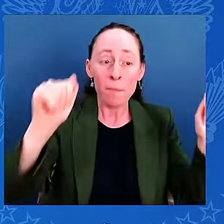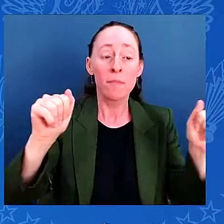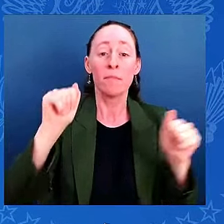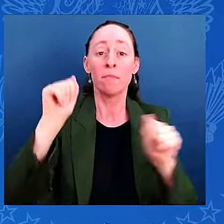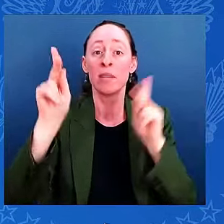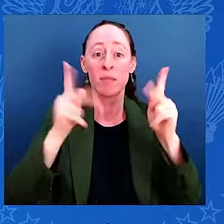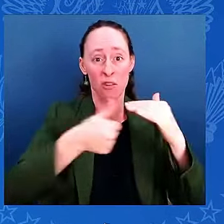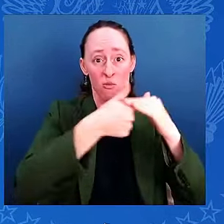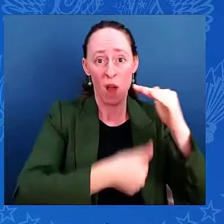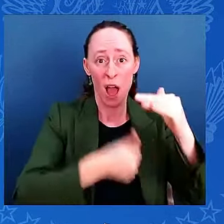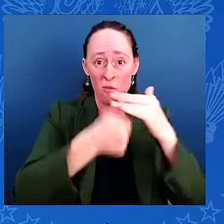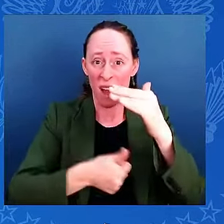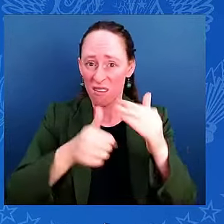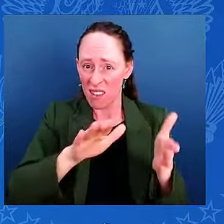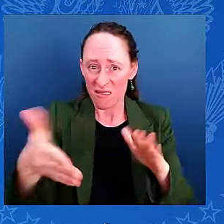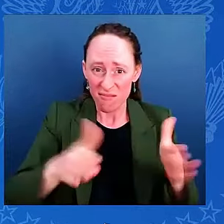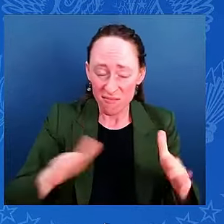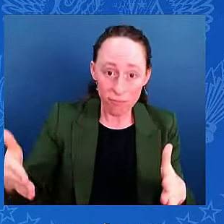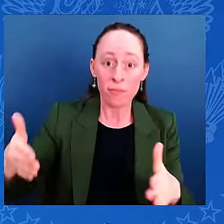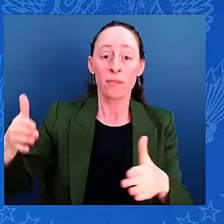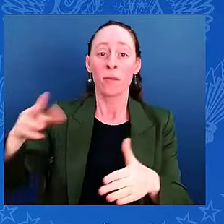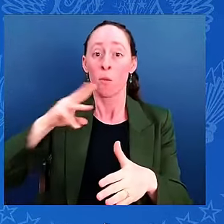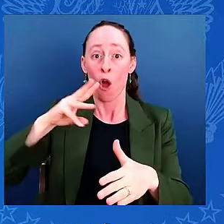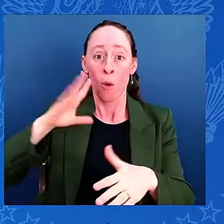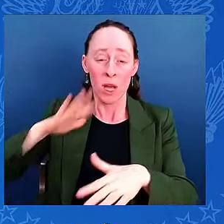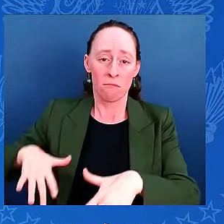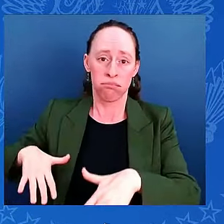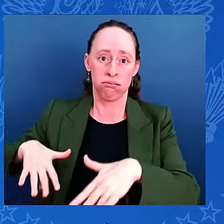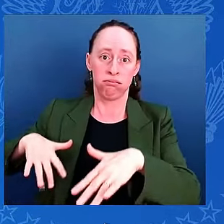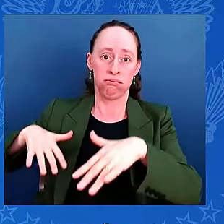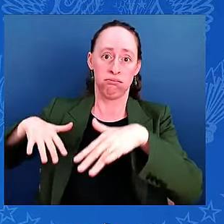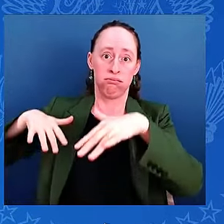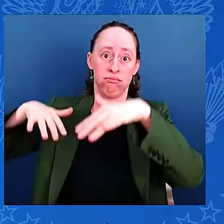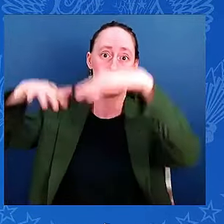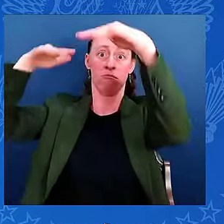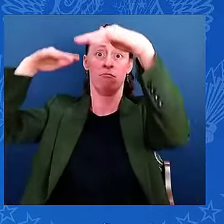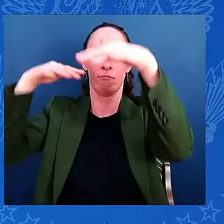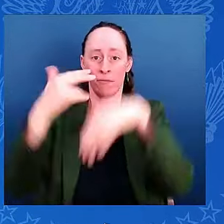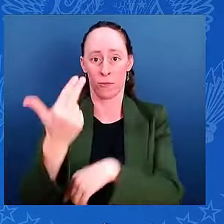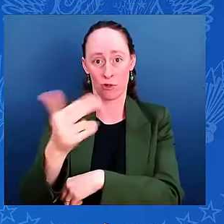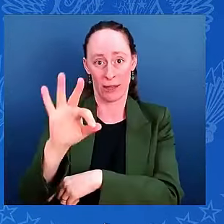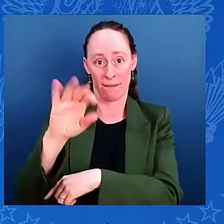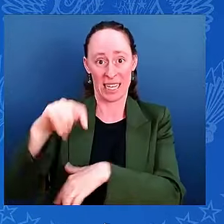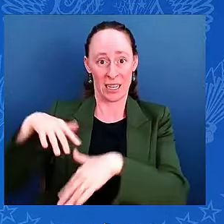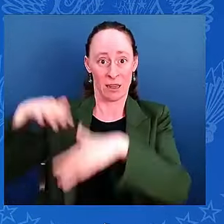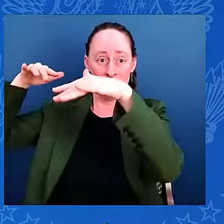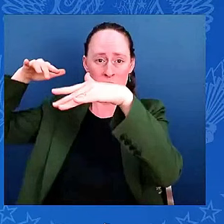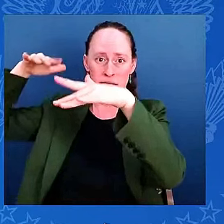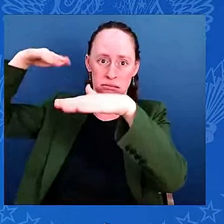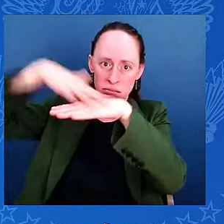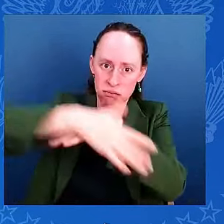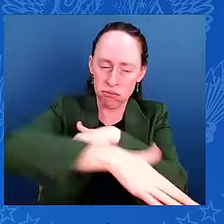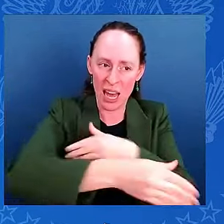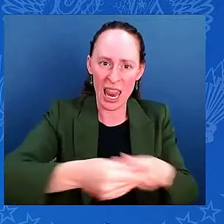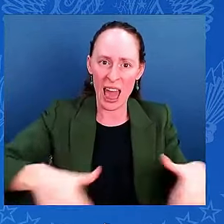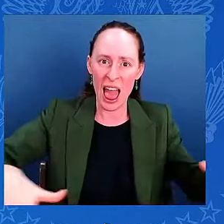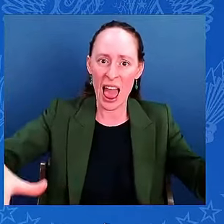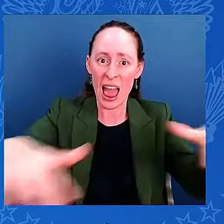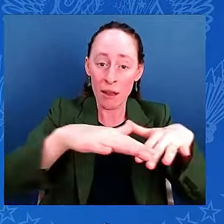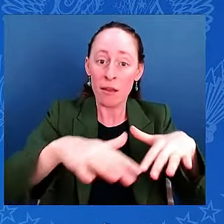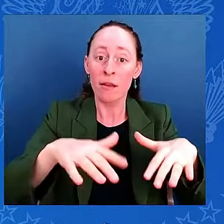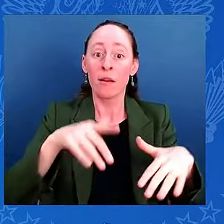to 13 feet. So I urge everyone in Hurricane Milton's path to listen to local officials and follow